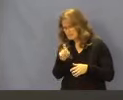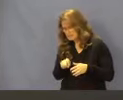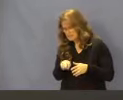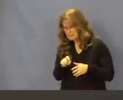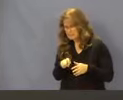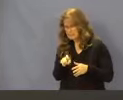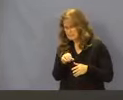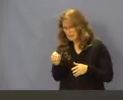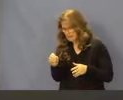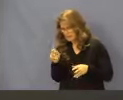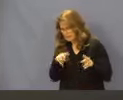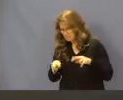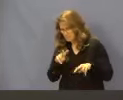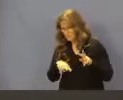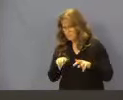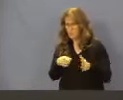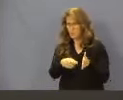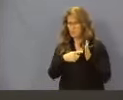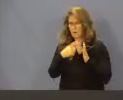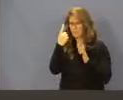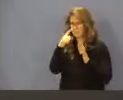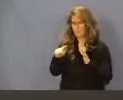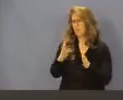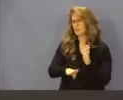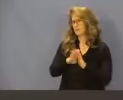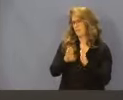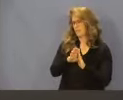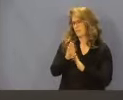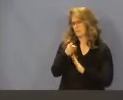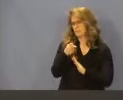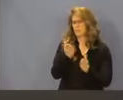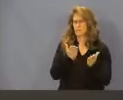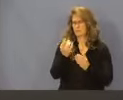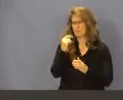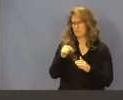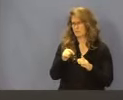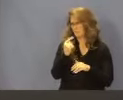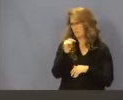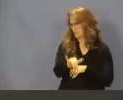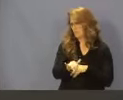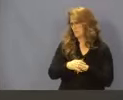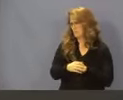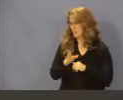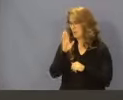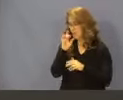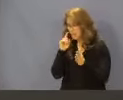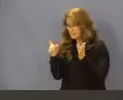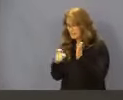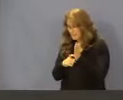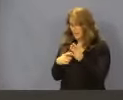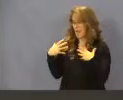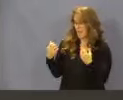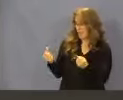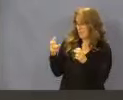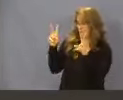and review the overall requirements associated with developing services under the CON program. We will also identify and address health